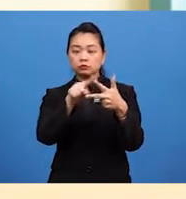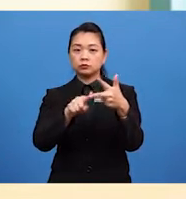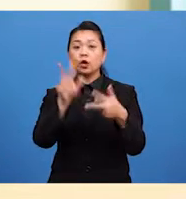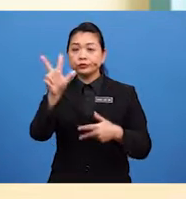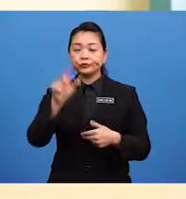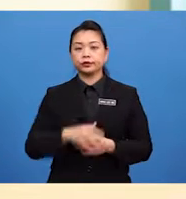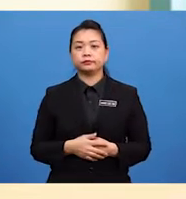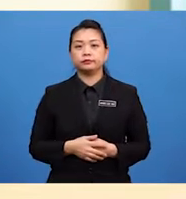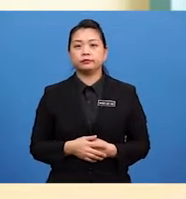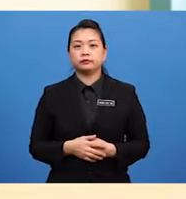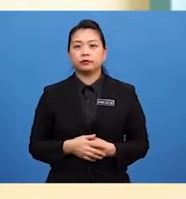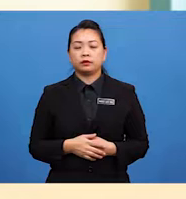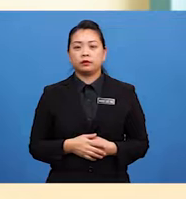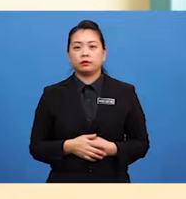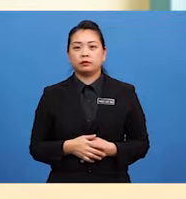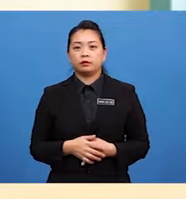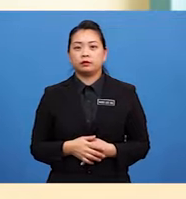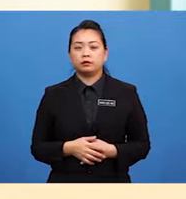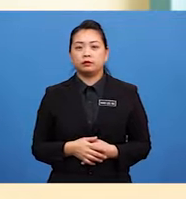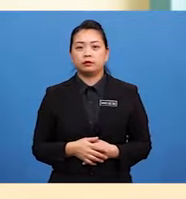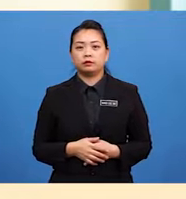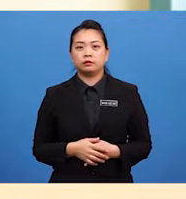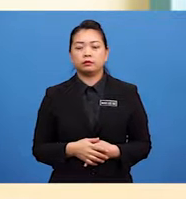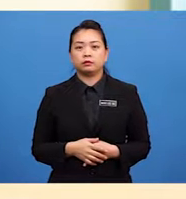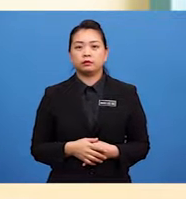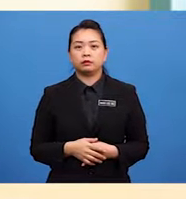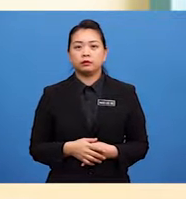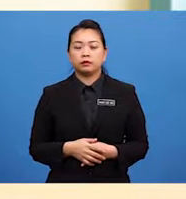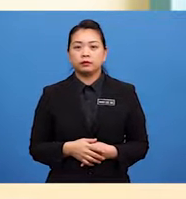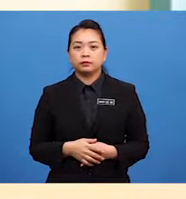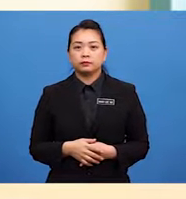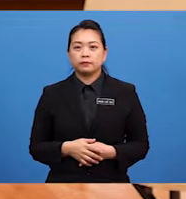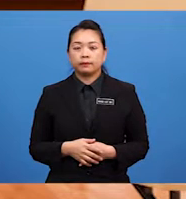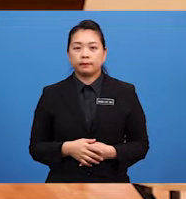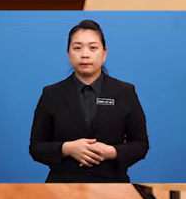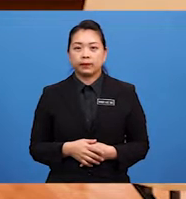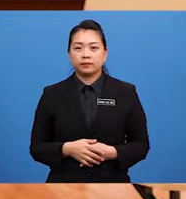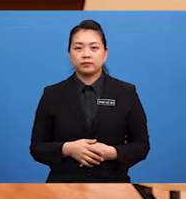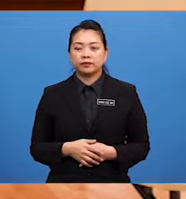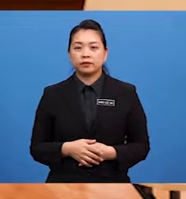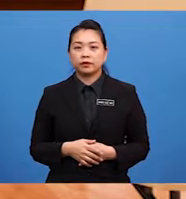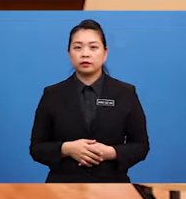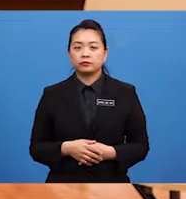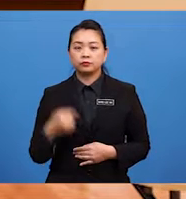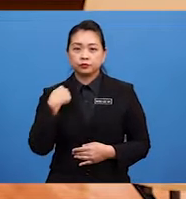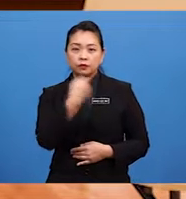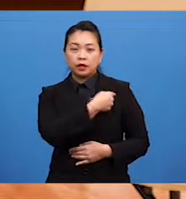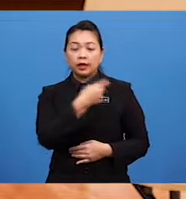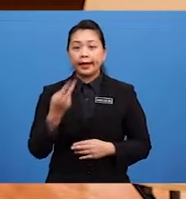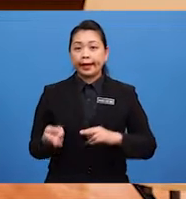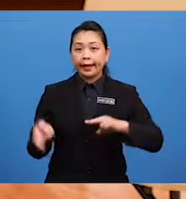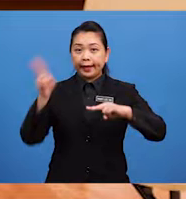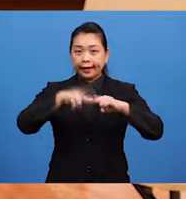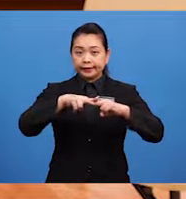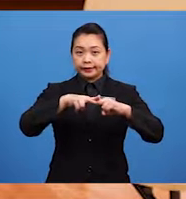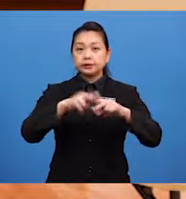With Two or more syllables Remember that Instead We add The word